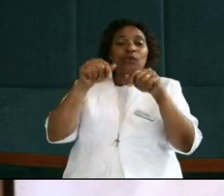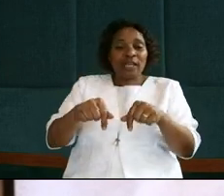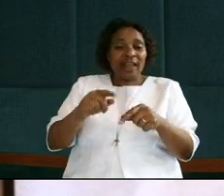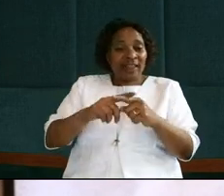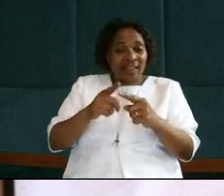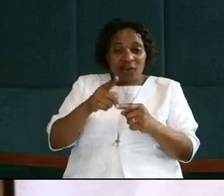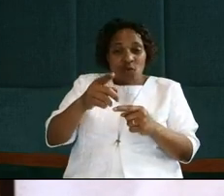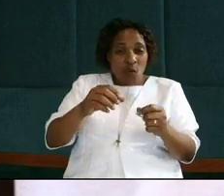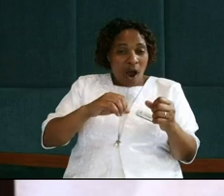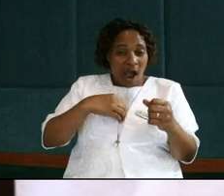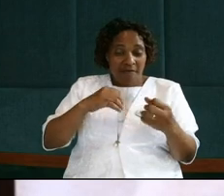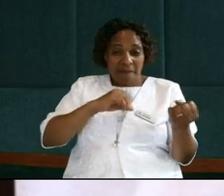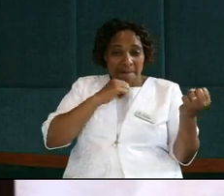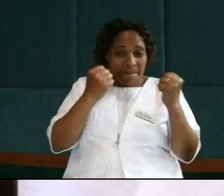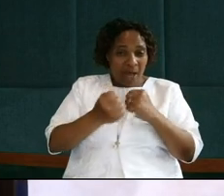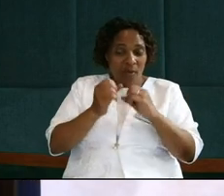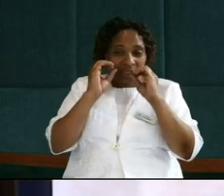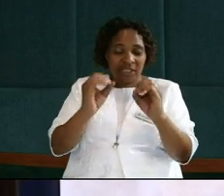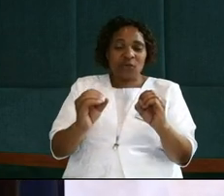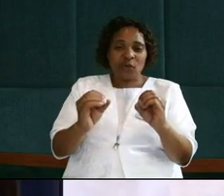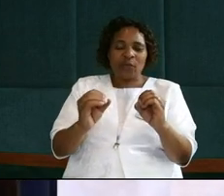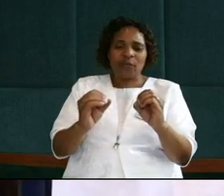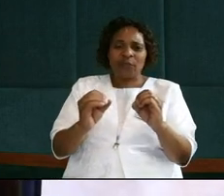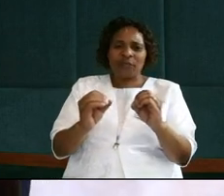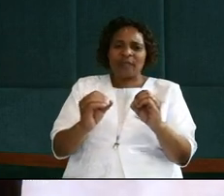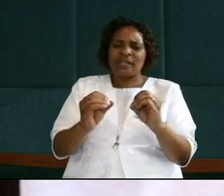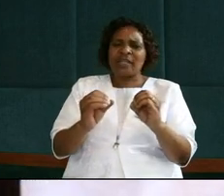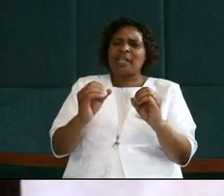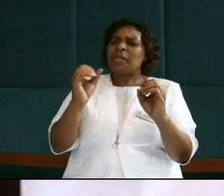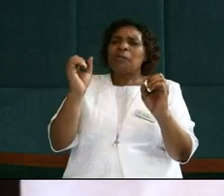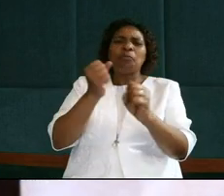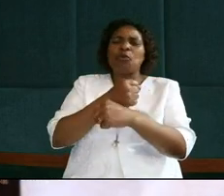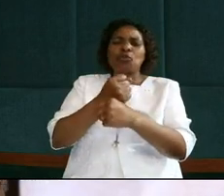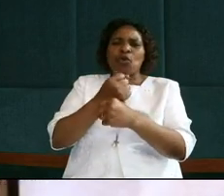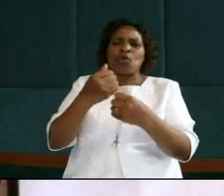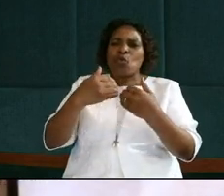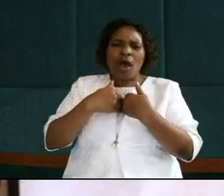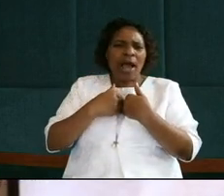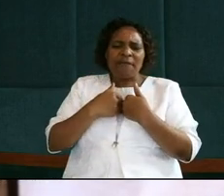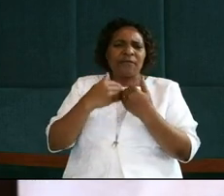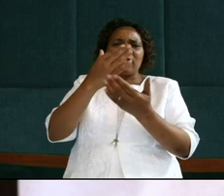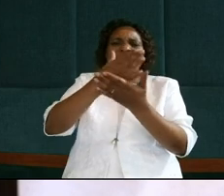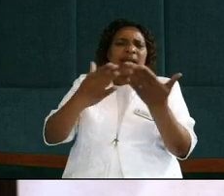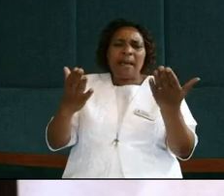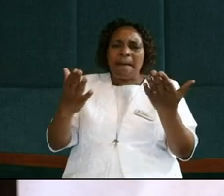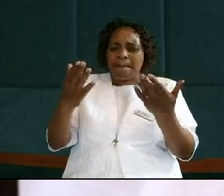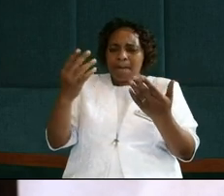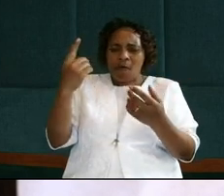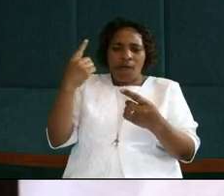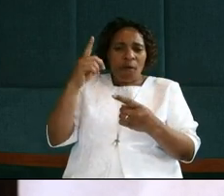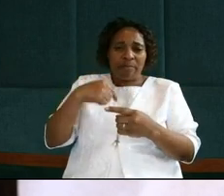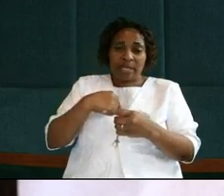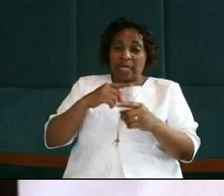you have no part with me. You do not share any part with me. Now, when Peter humbles,